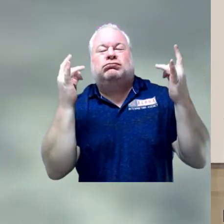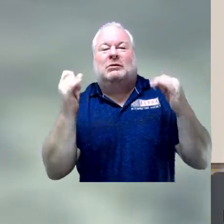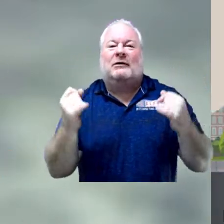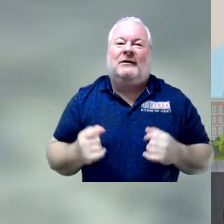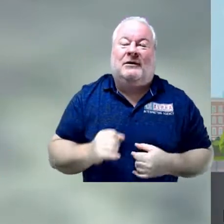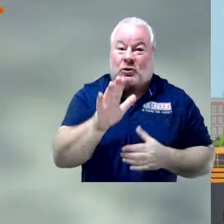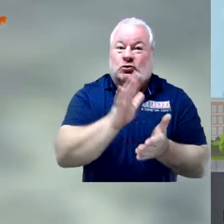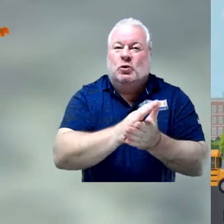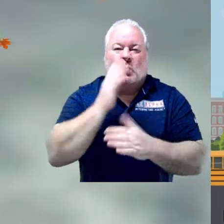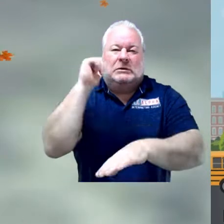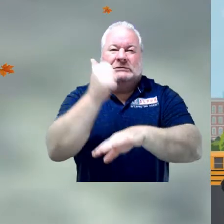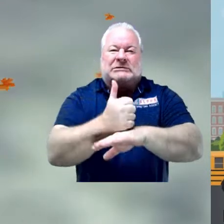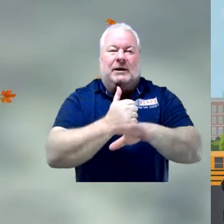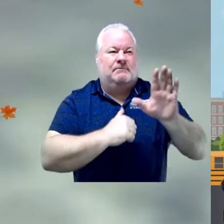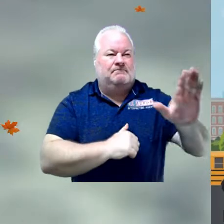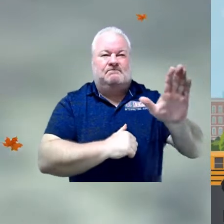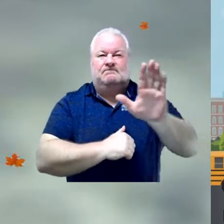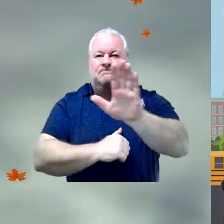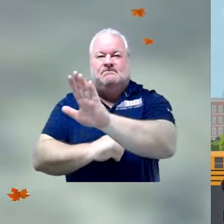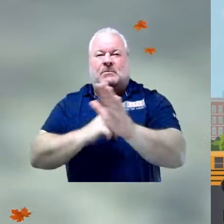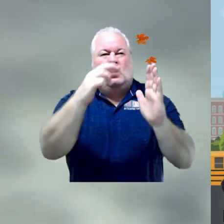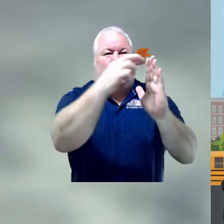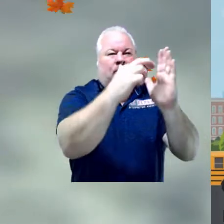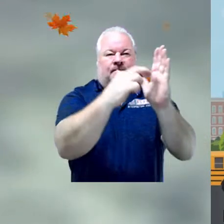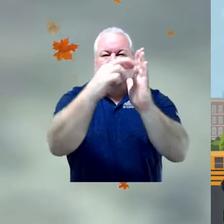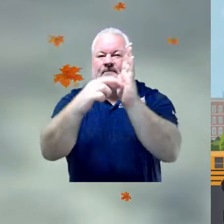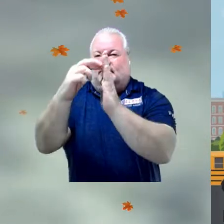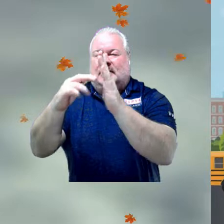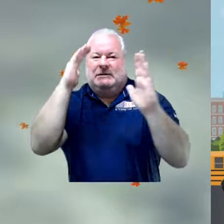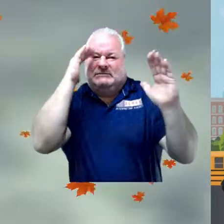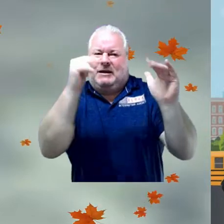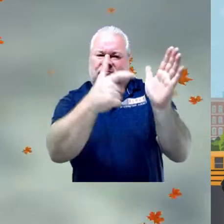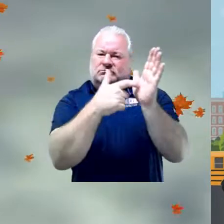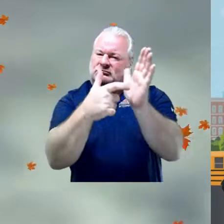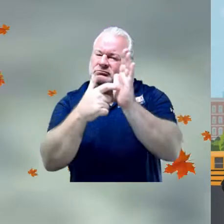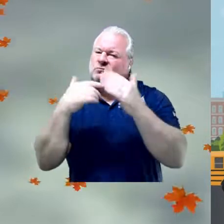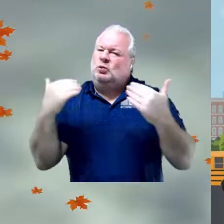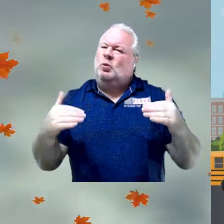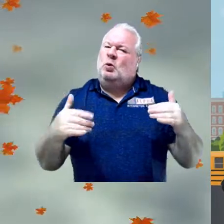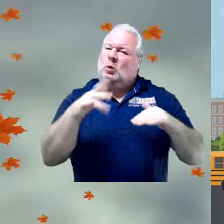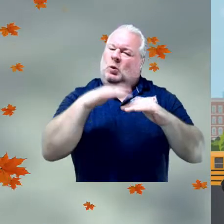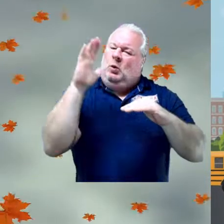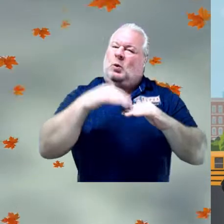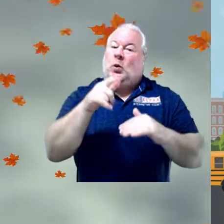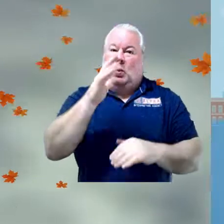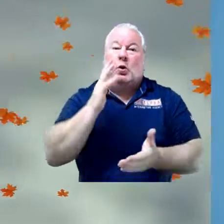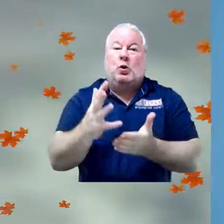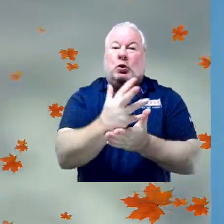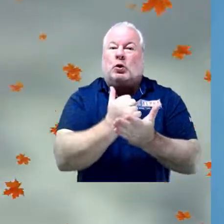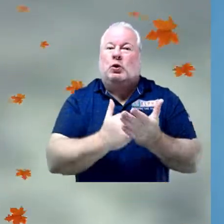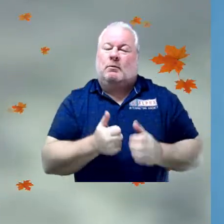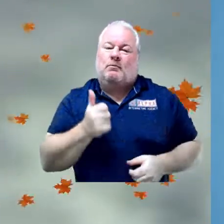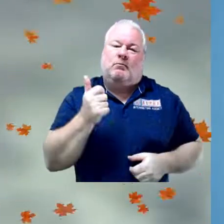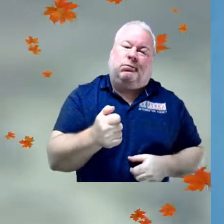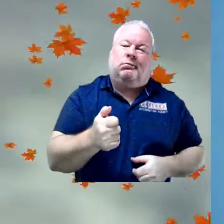Your school is going to set a few expectations for behaviors they want to recognize, and when you do them, you earn rewards. Don't worry,